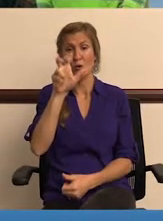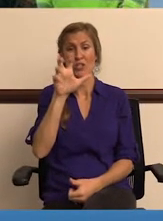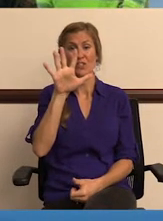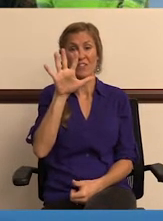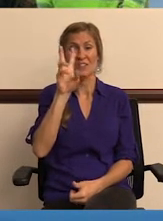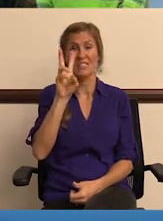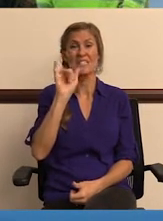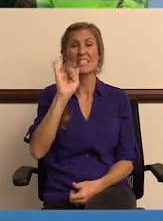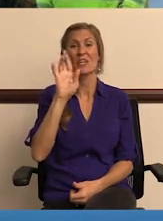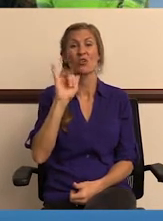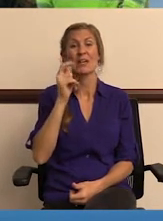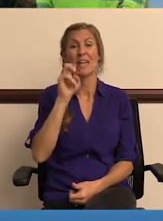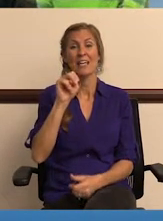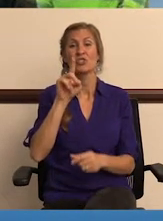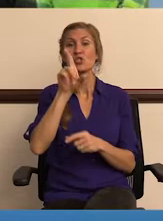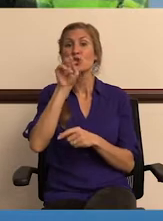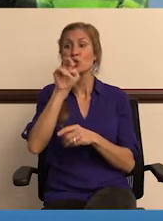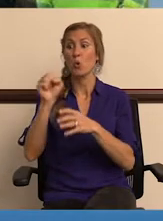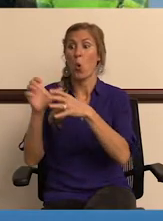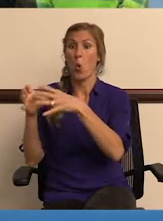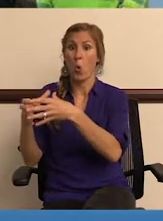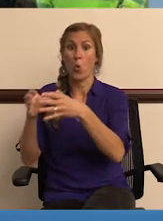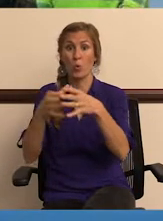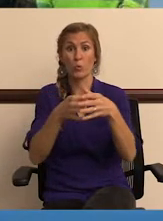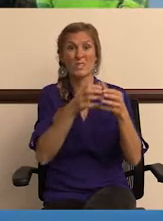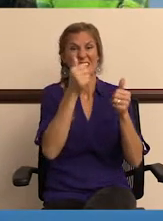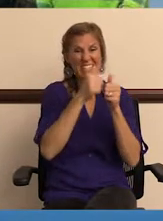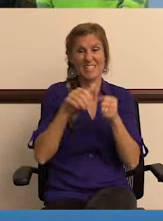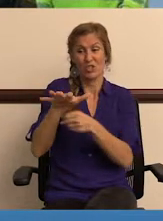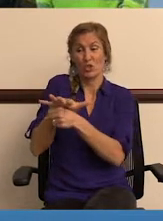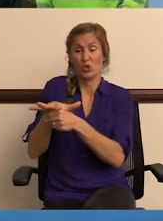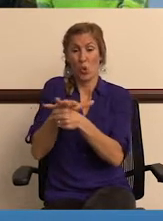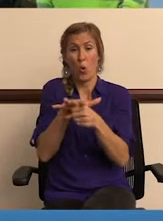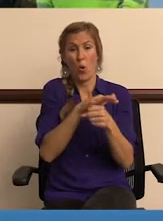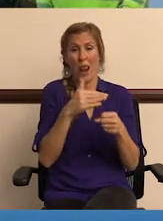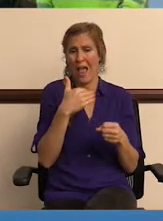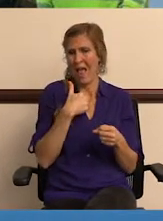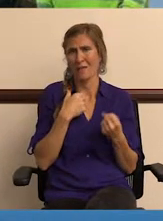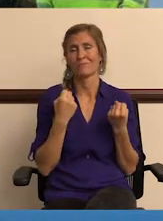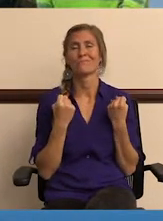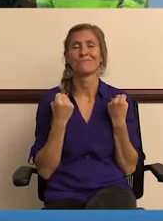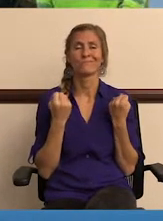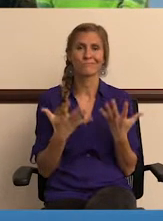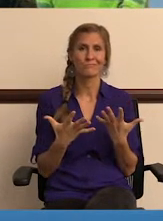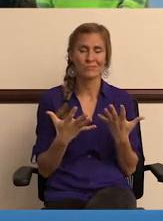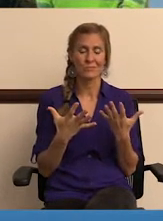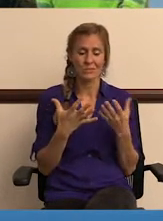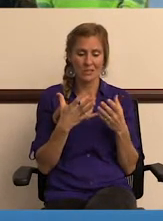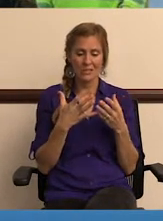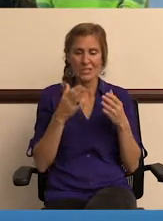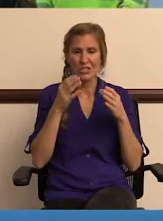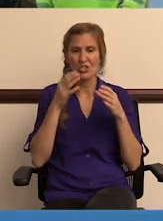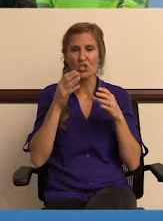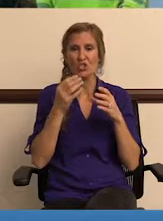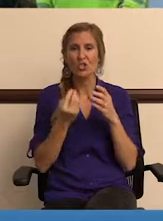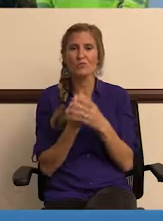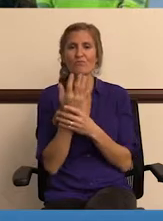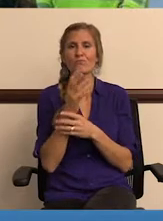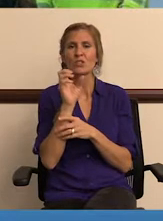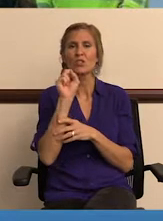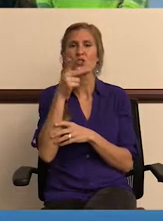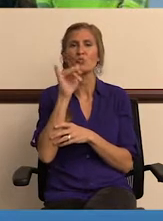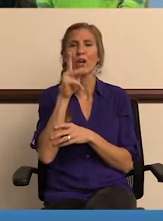and 356 irrigation zones of which each zone has countless individual